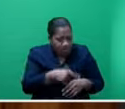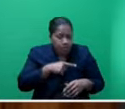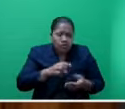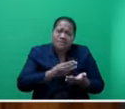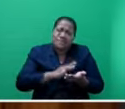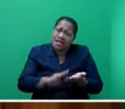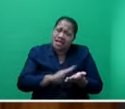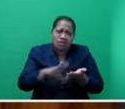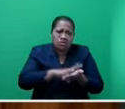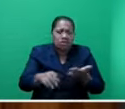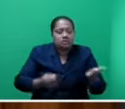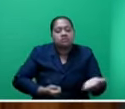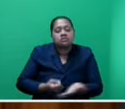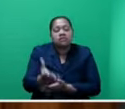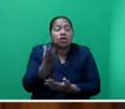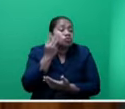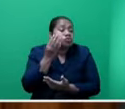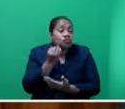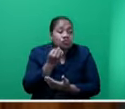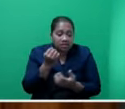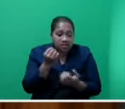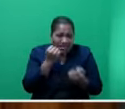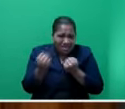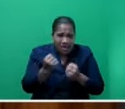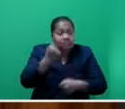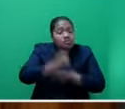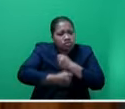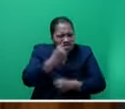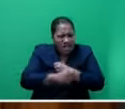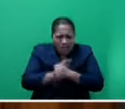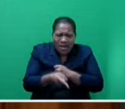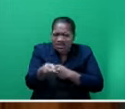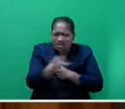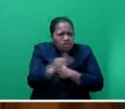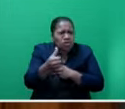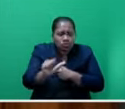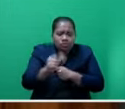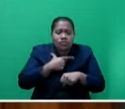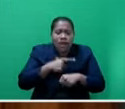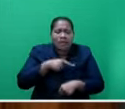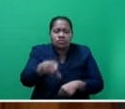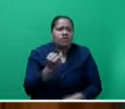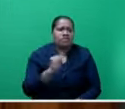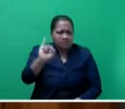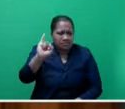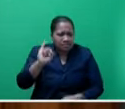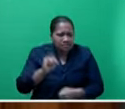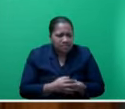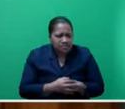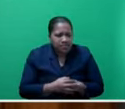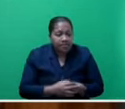spent on sugar cane milling machines that end up not being used because they were the wrong specifications. Secondly,